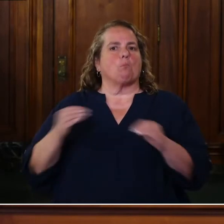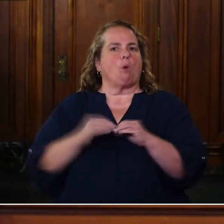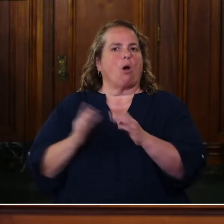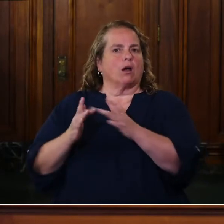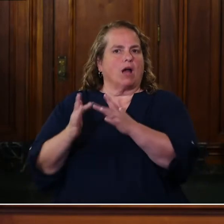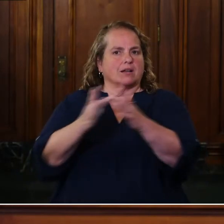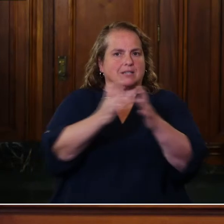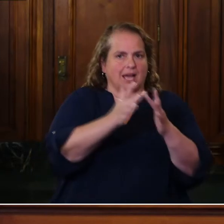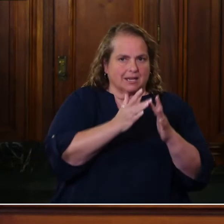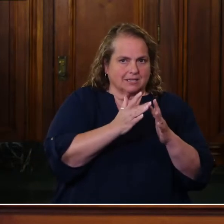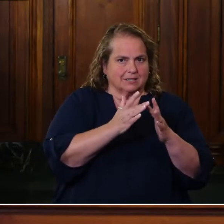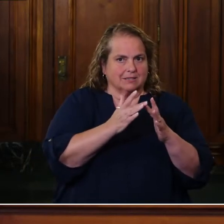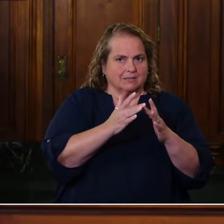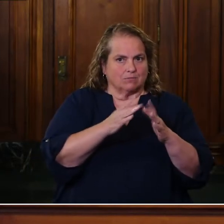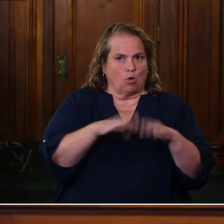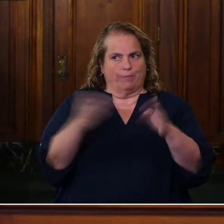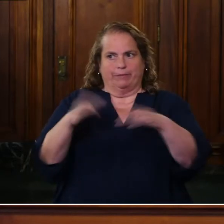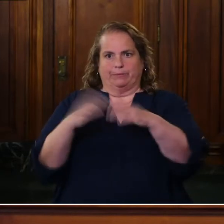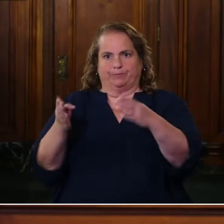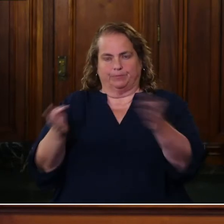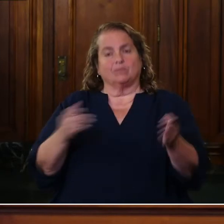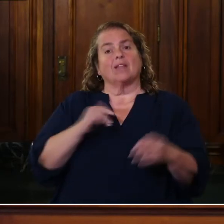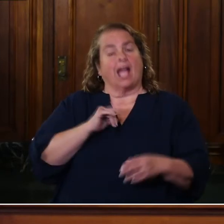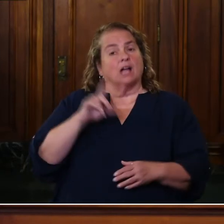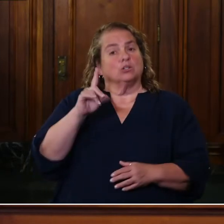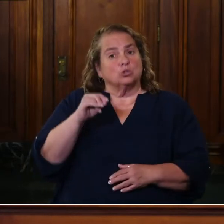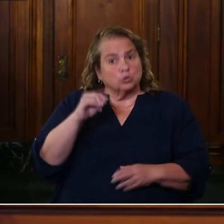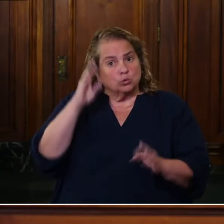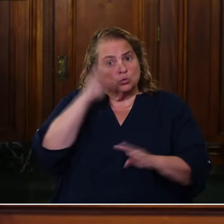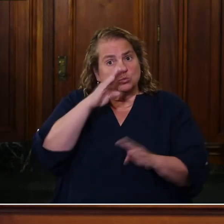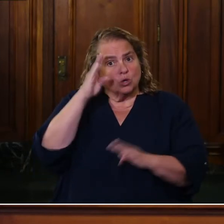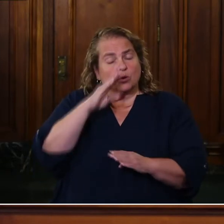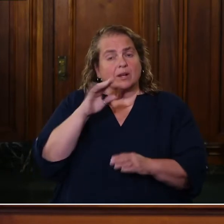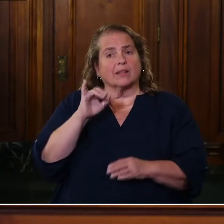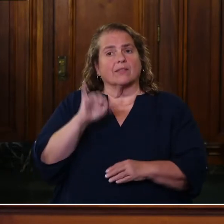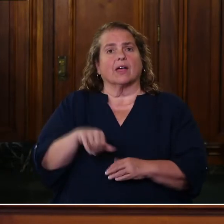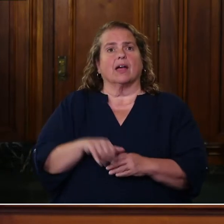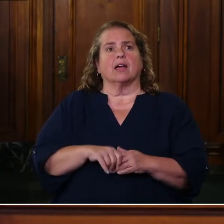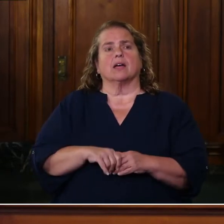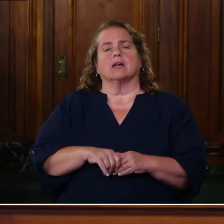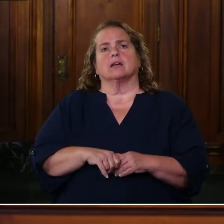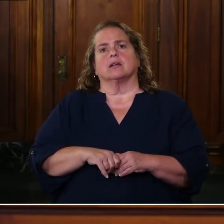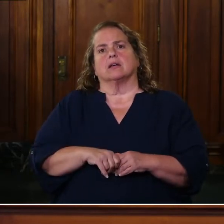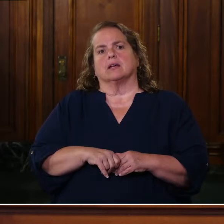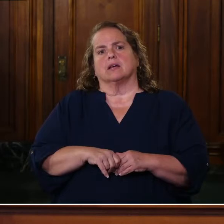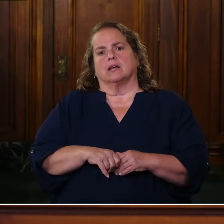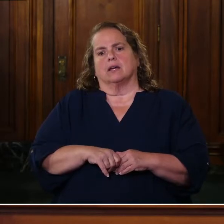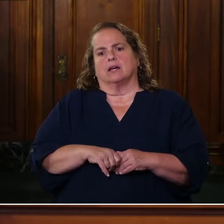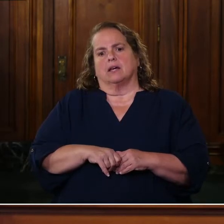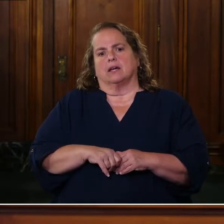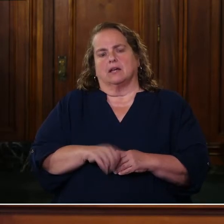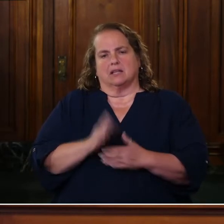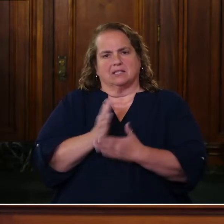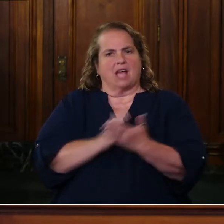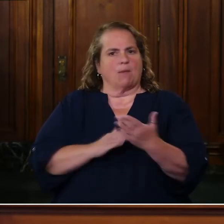Now, do worry that, that, that, that, that some aren't taking it as, as